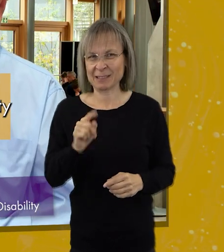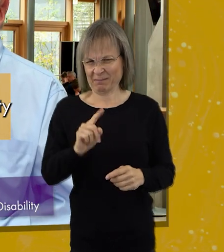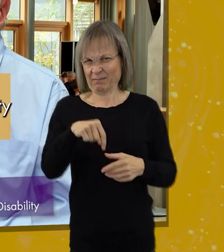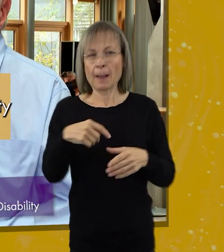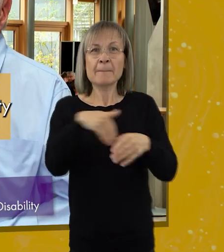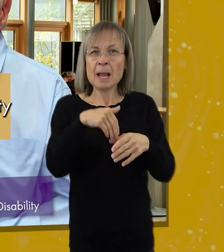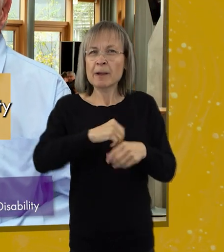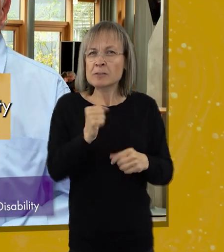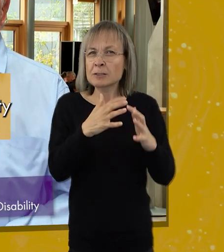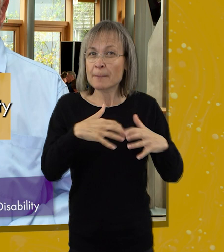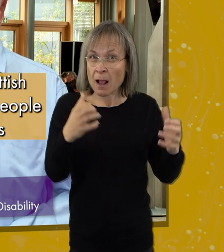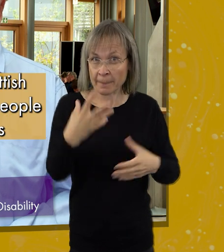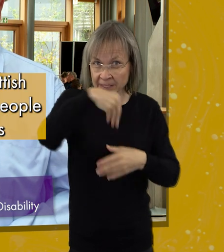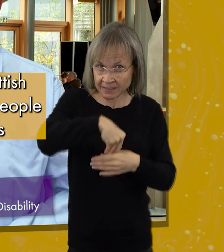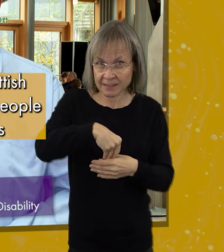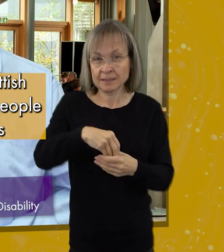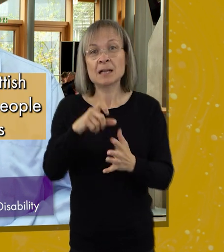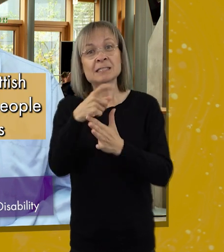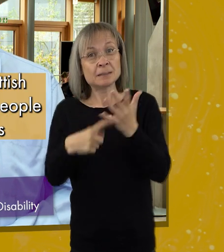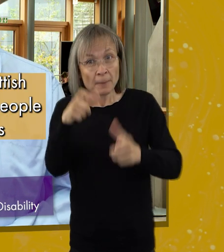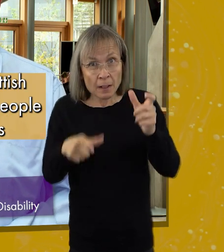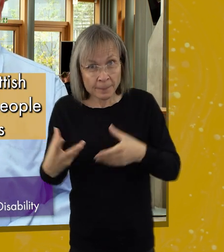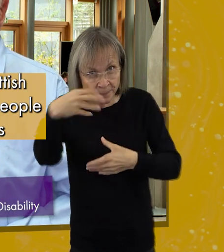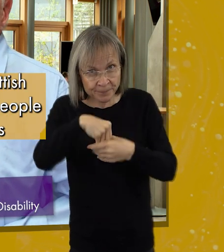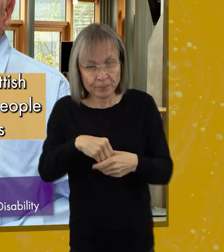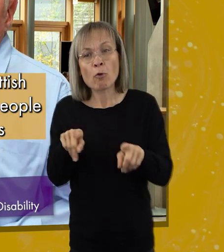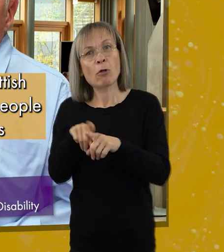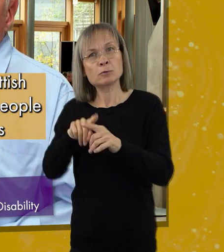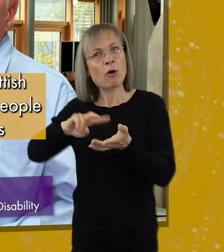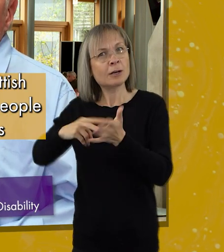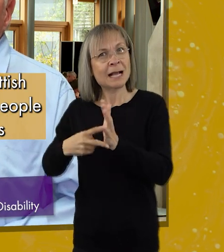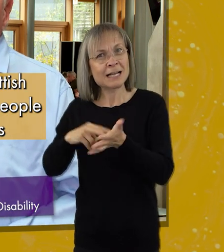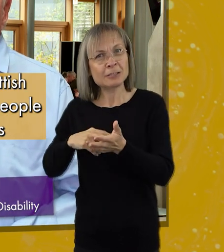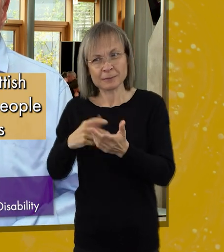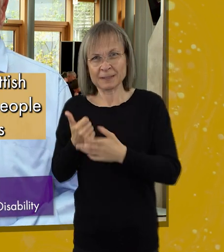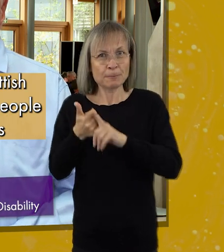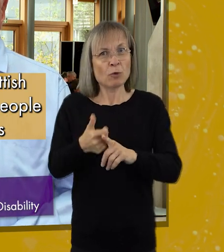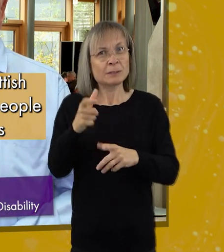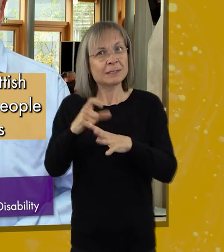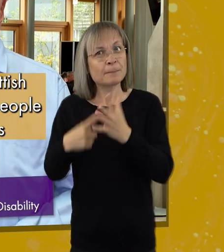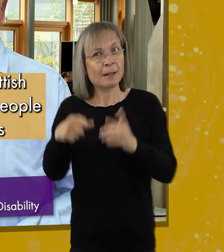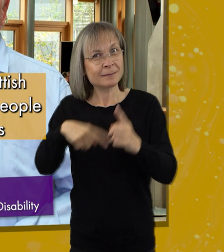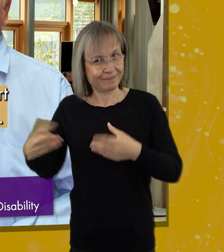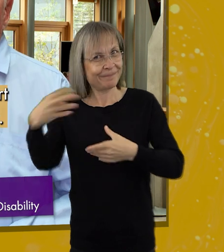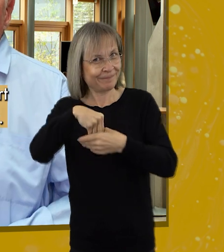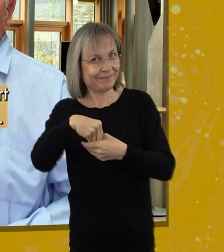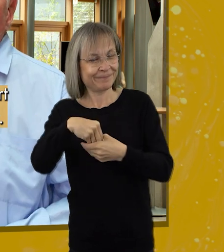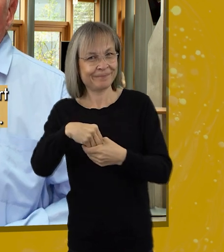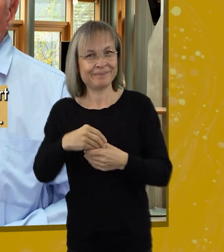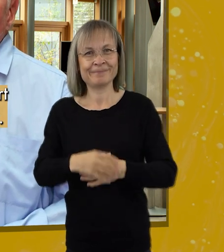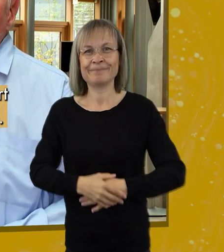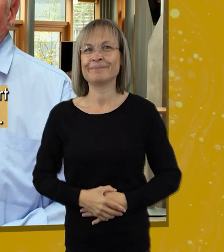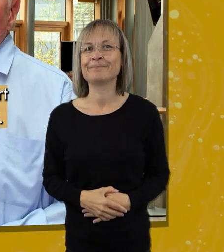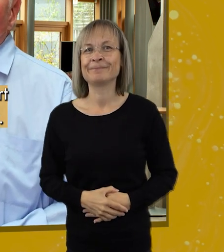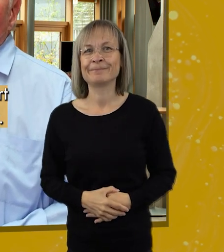disability brings together members of the Scottish Parliament, disabled people and organisations working to